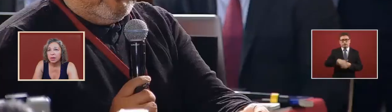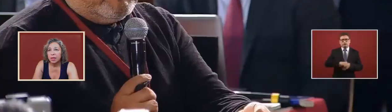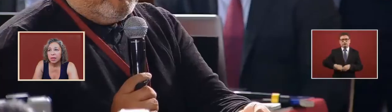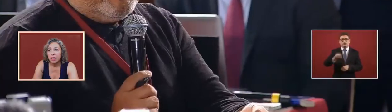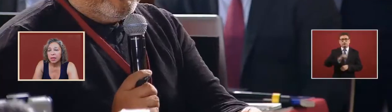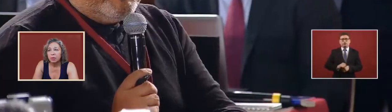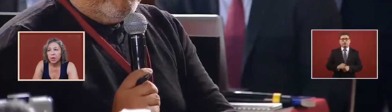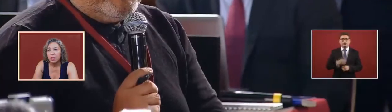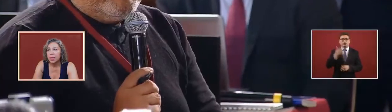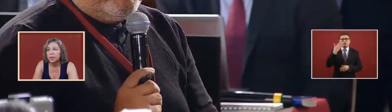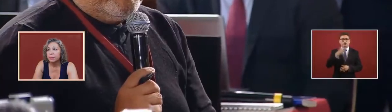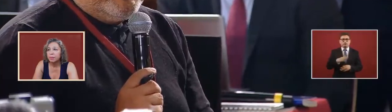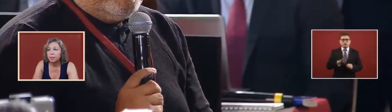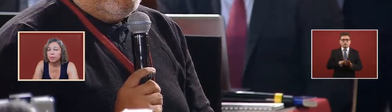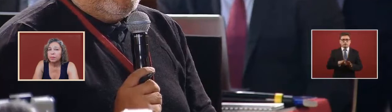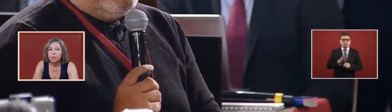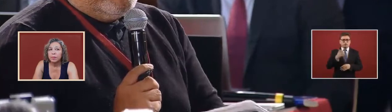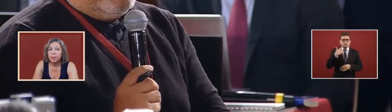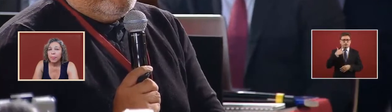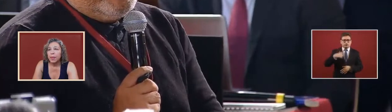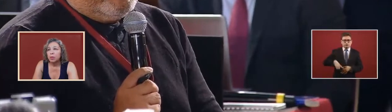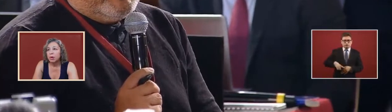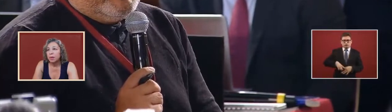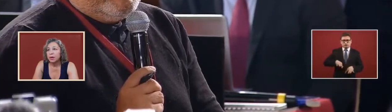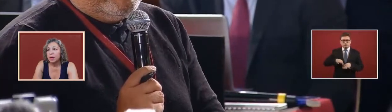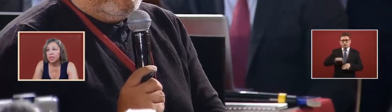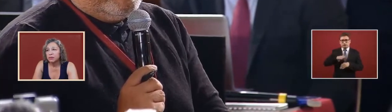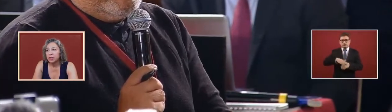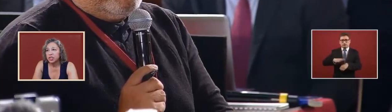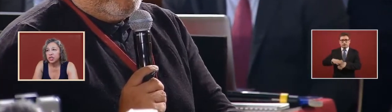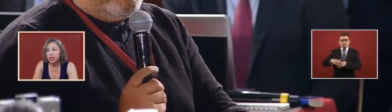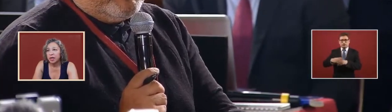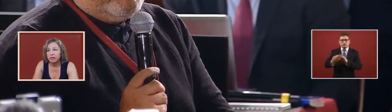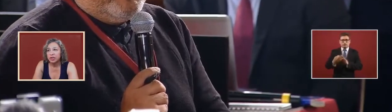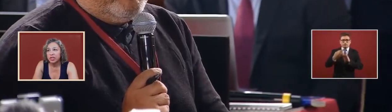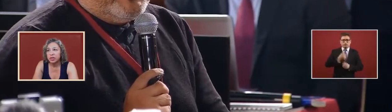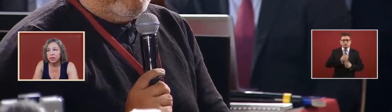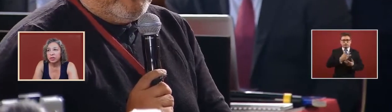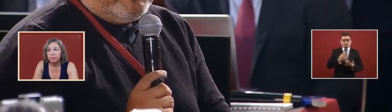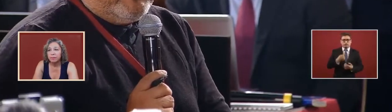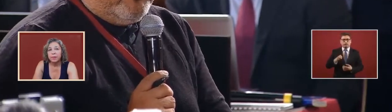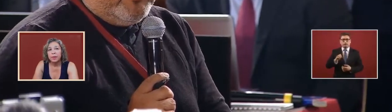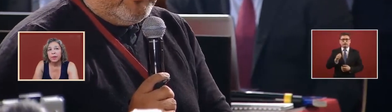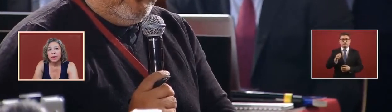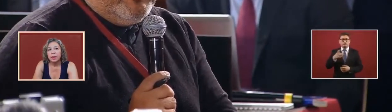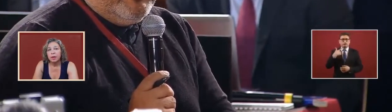bring them in what about ex-functioning officials